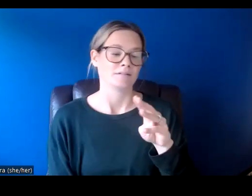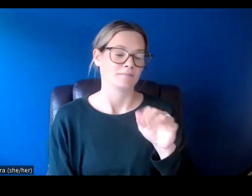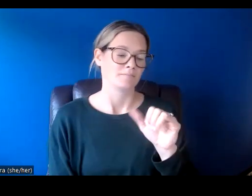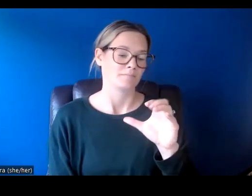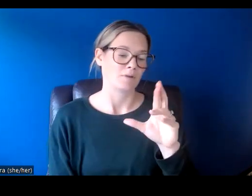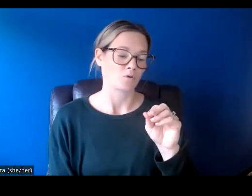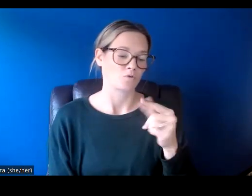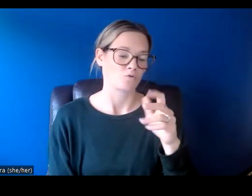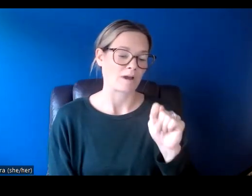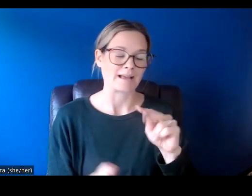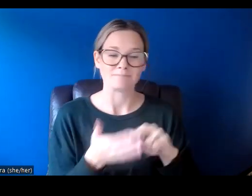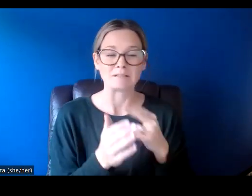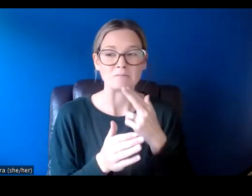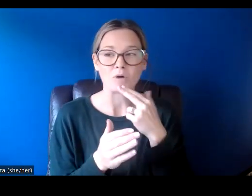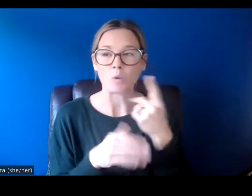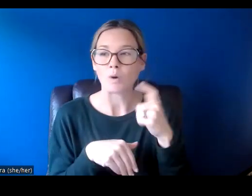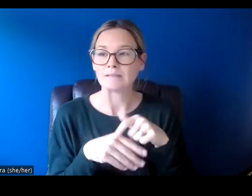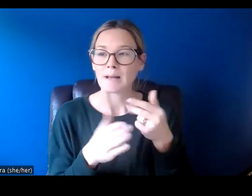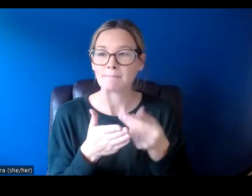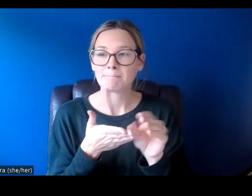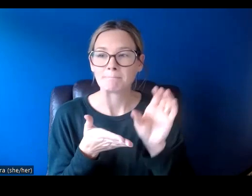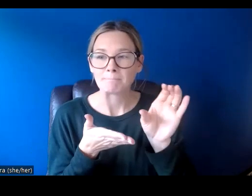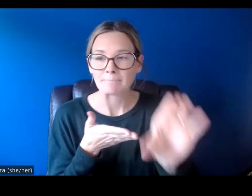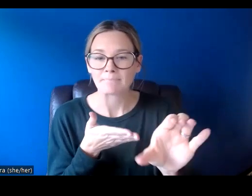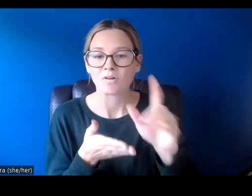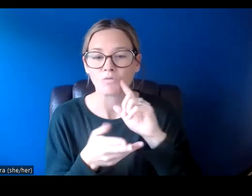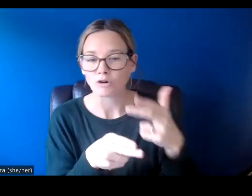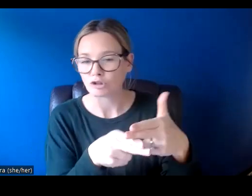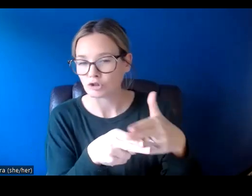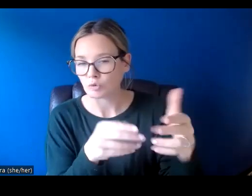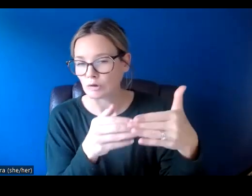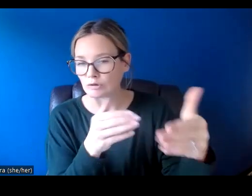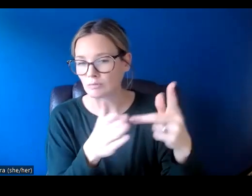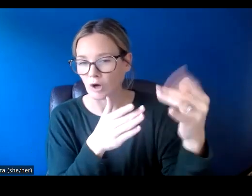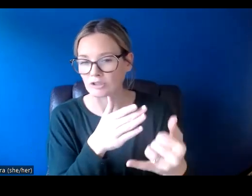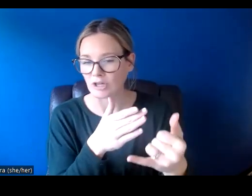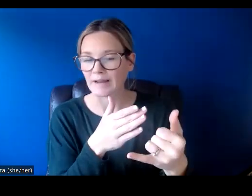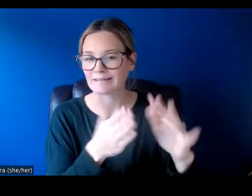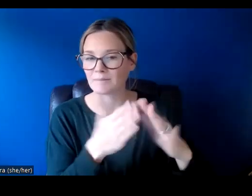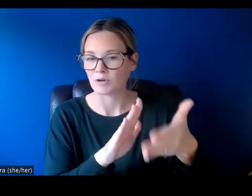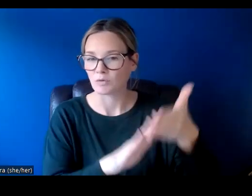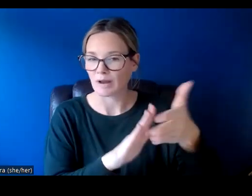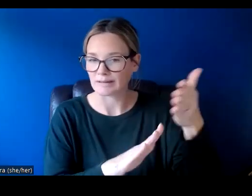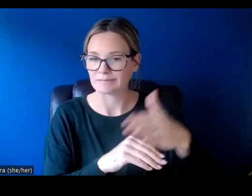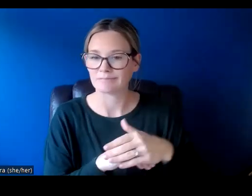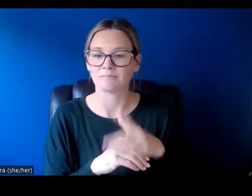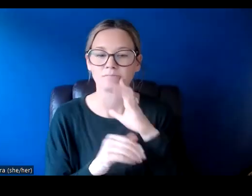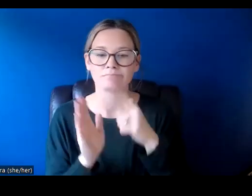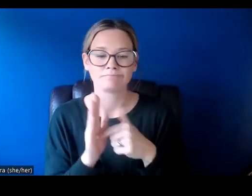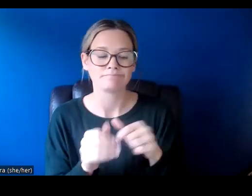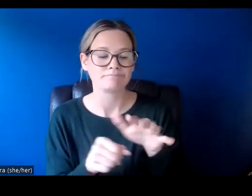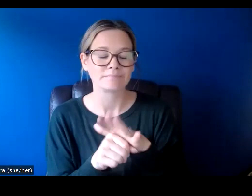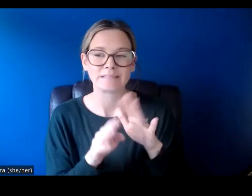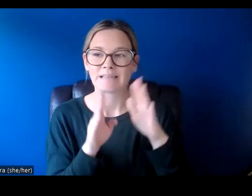small one-time awards given to community-run short-term projects. Community-run organizations such as neighborhood